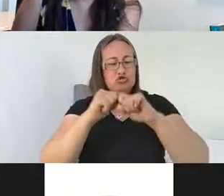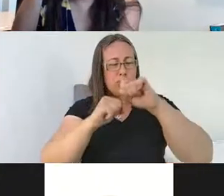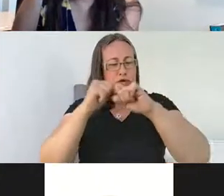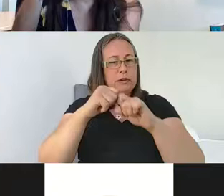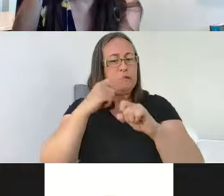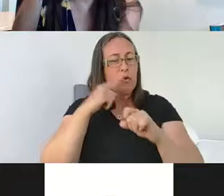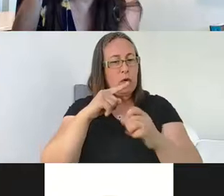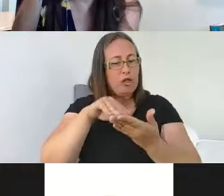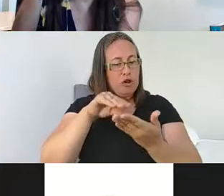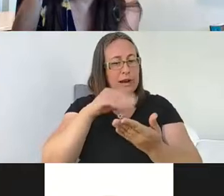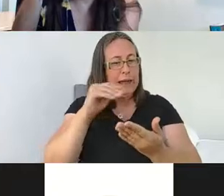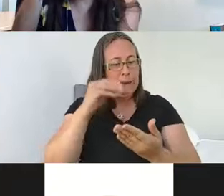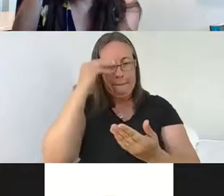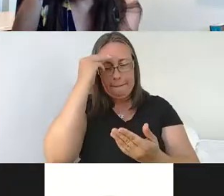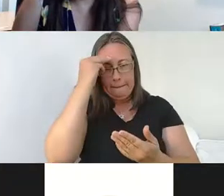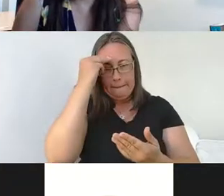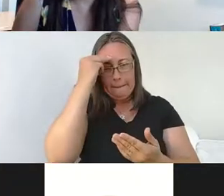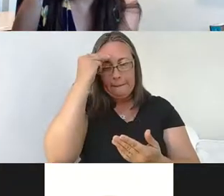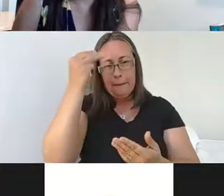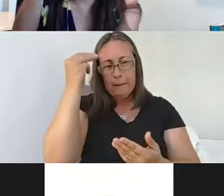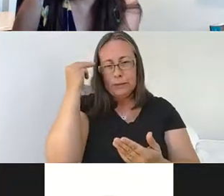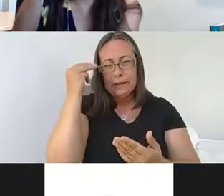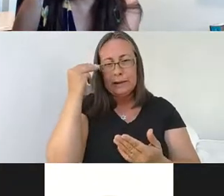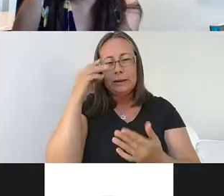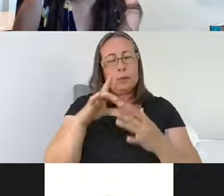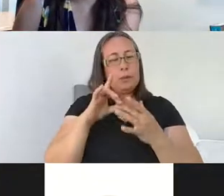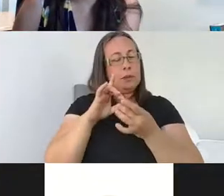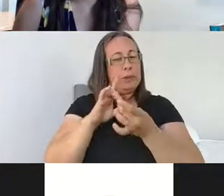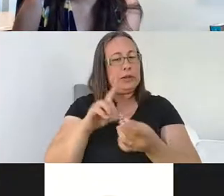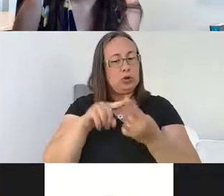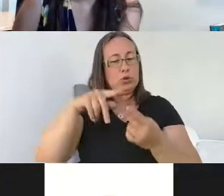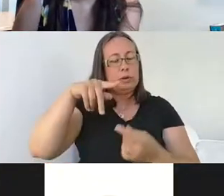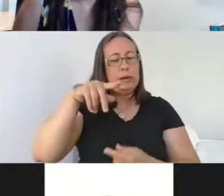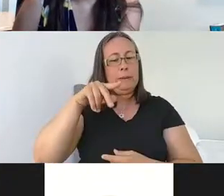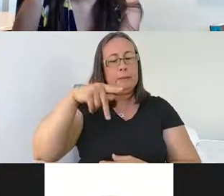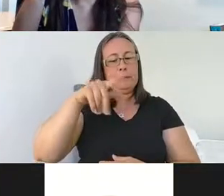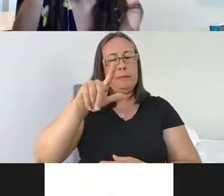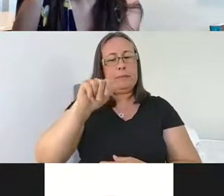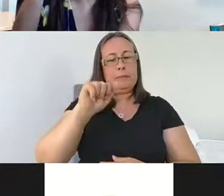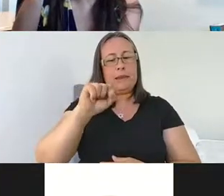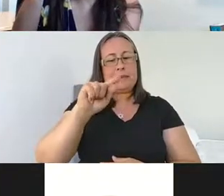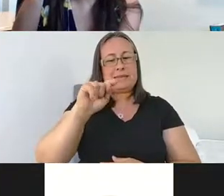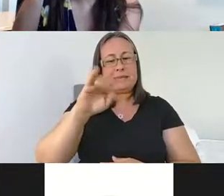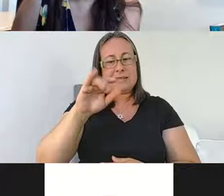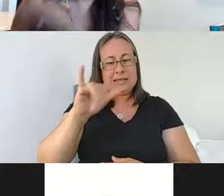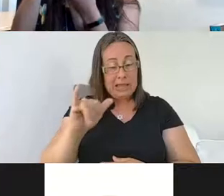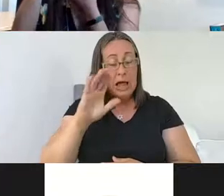and particularly kind of plasticity in this area, which I'll kind of introduce a little later what that means.